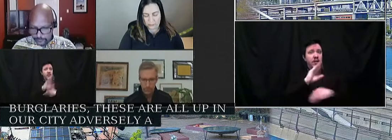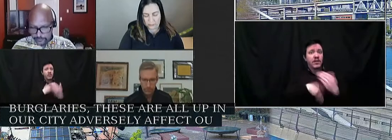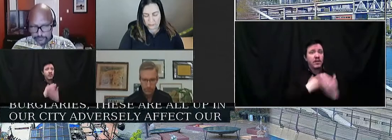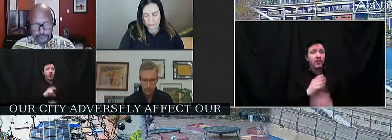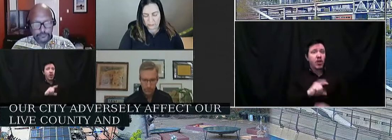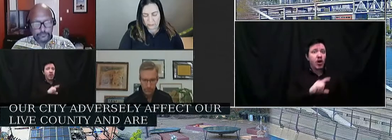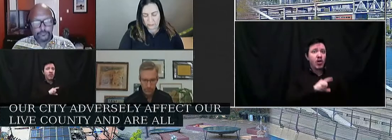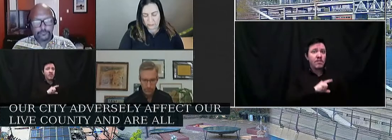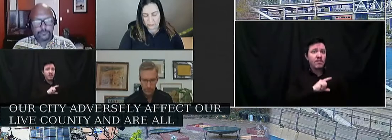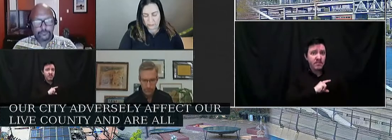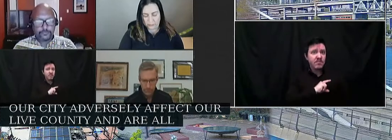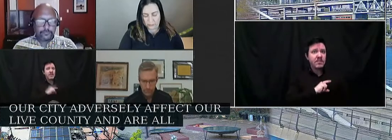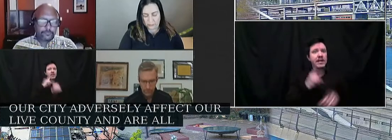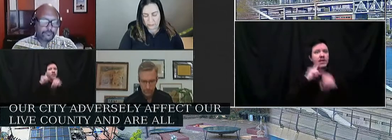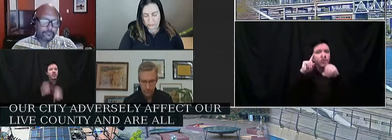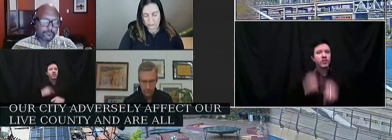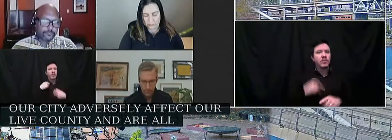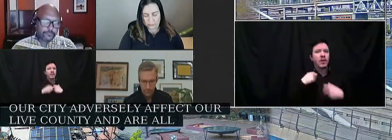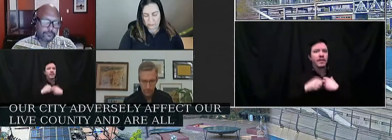enforcement issues.